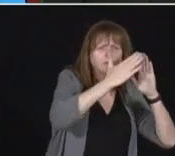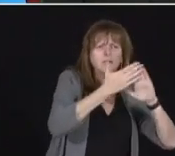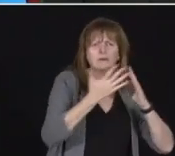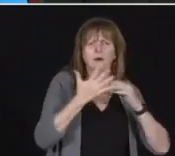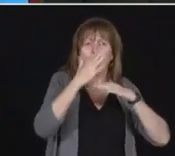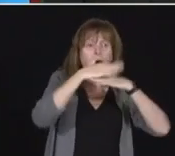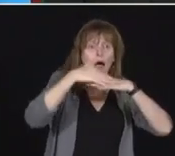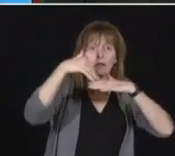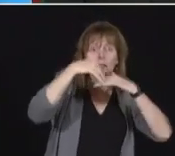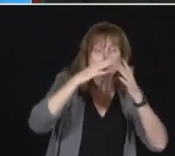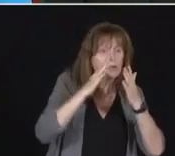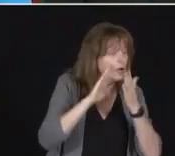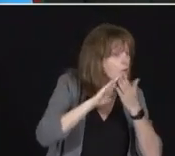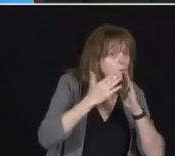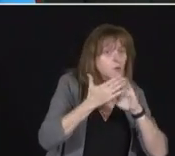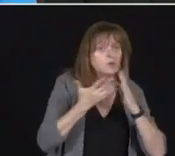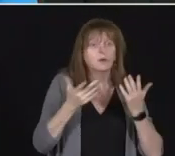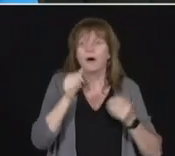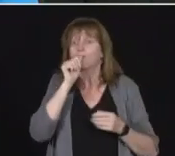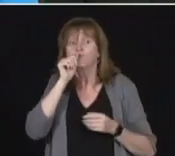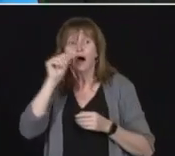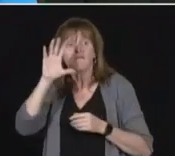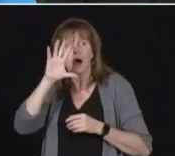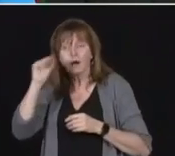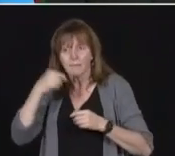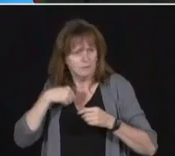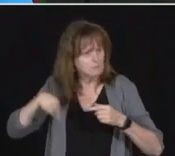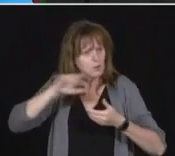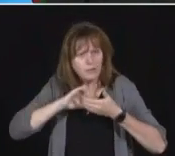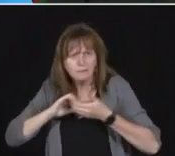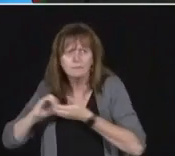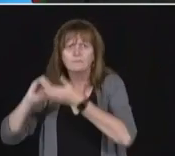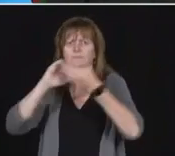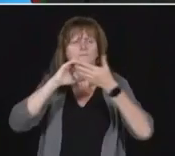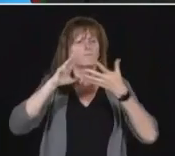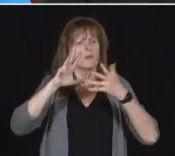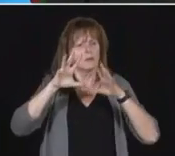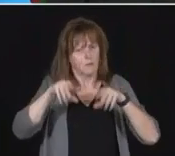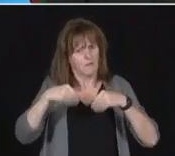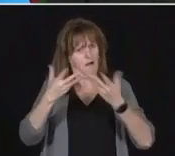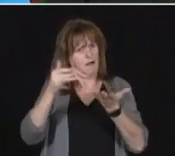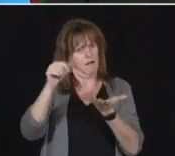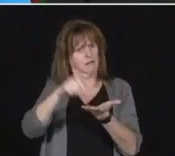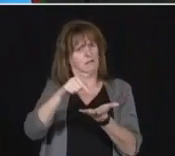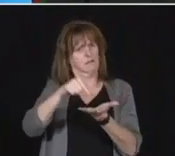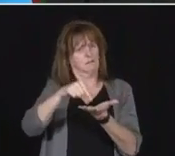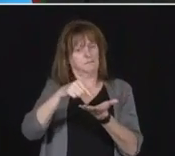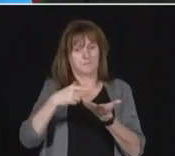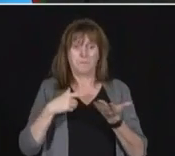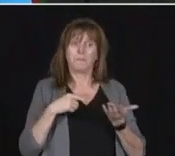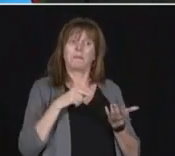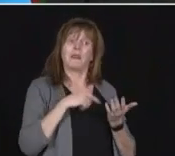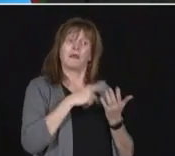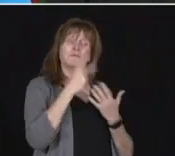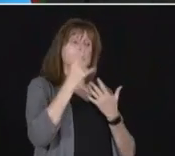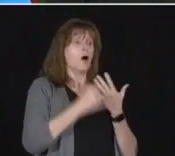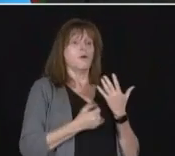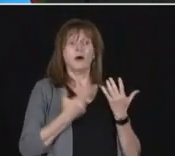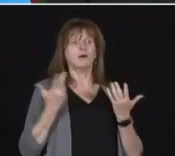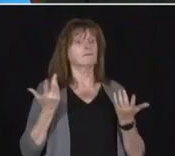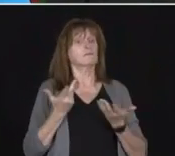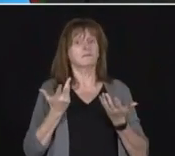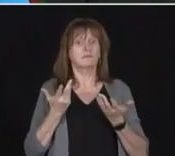to deliver these critical projects. Through this new program, we have the potential to attract up the $500